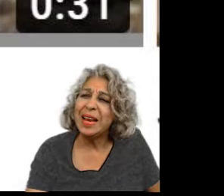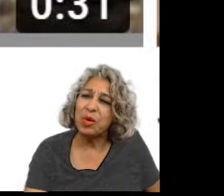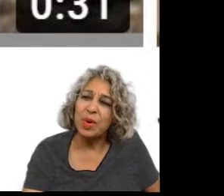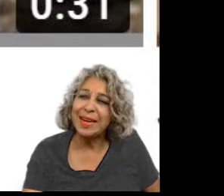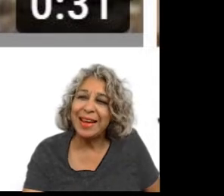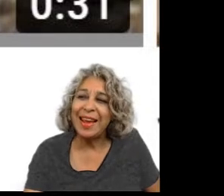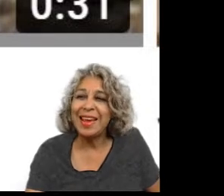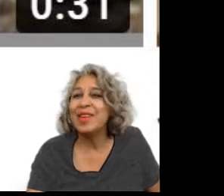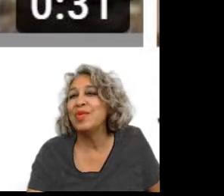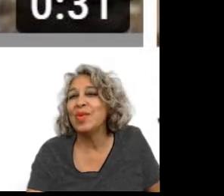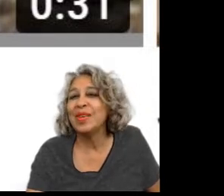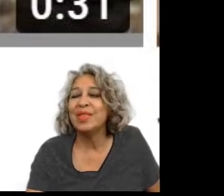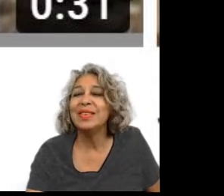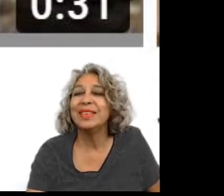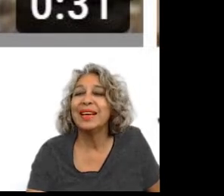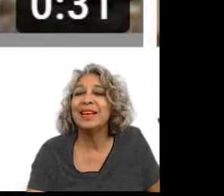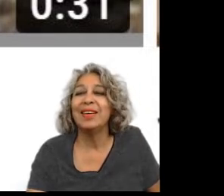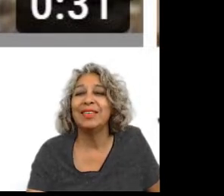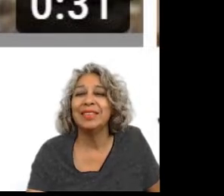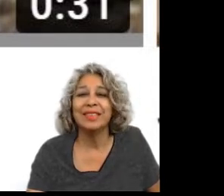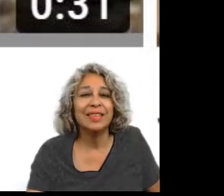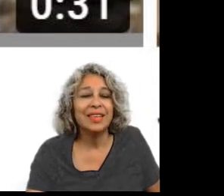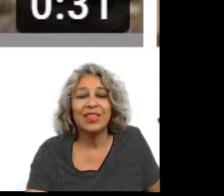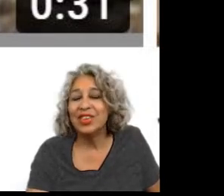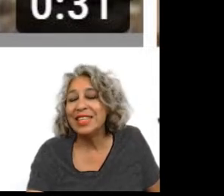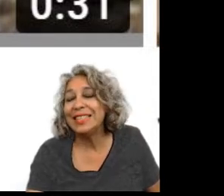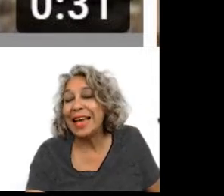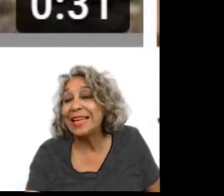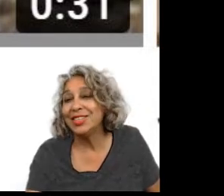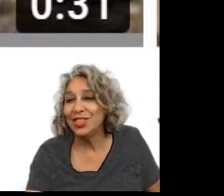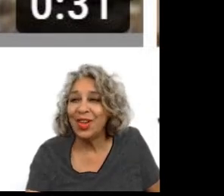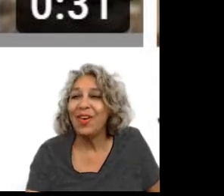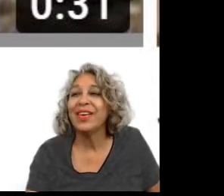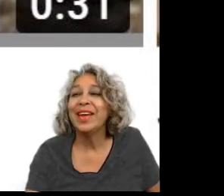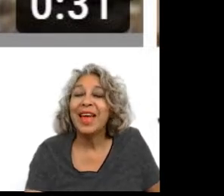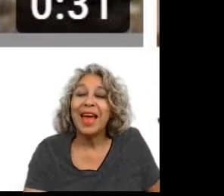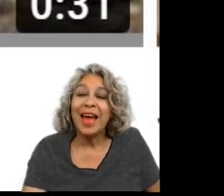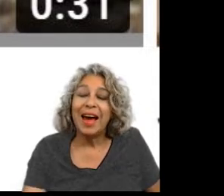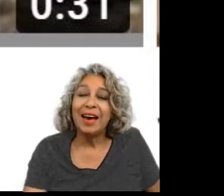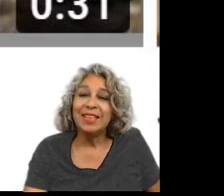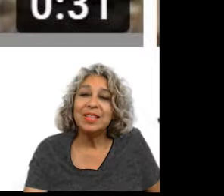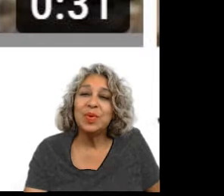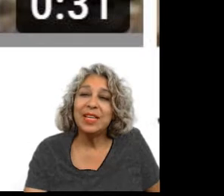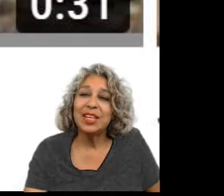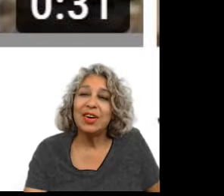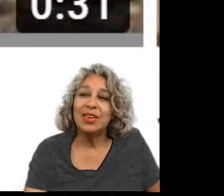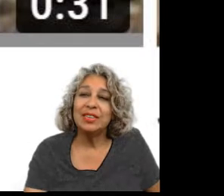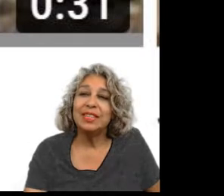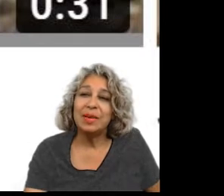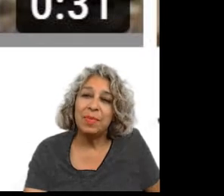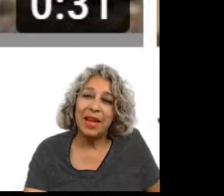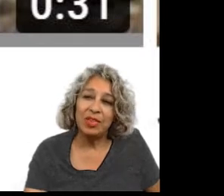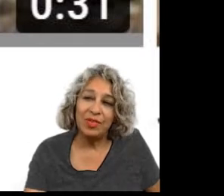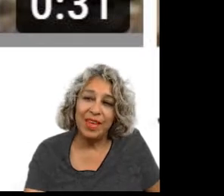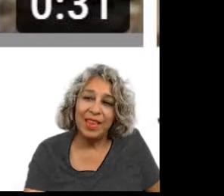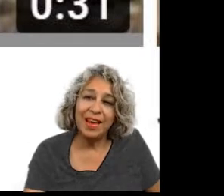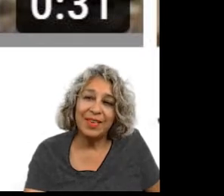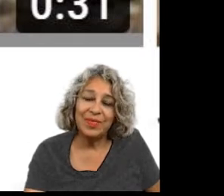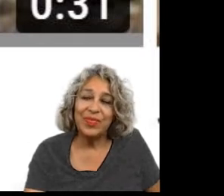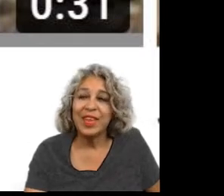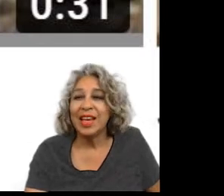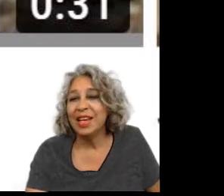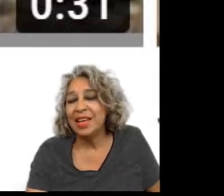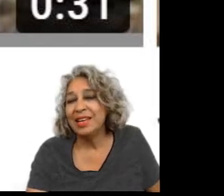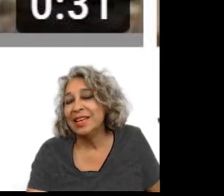he's doing like one a day and they're only 30 second long 30 seconds long this one is called sembrando vida